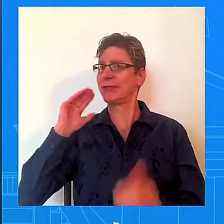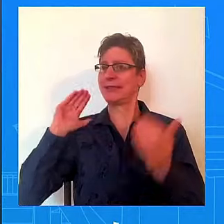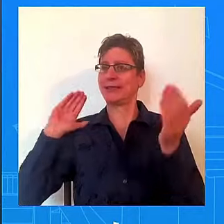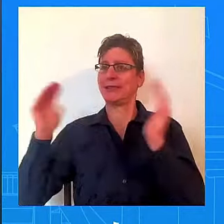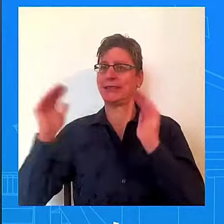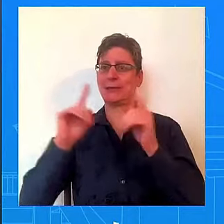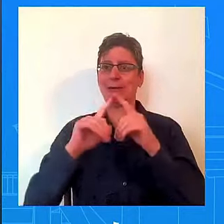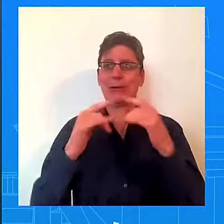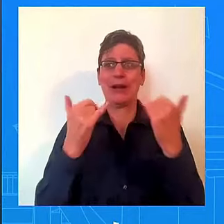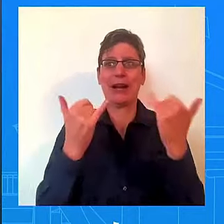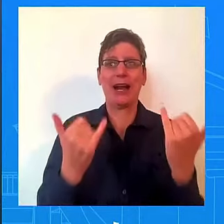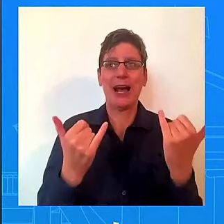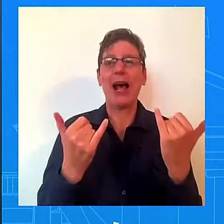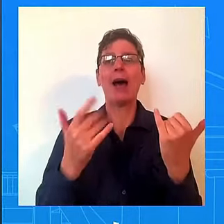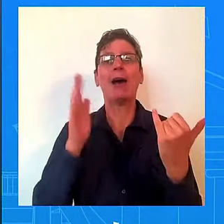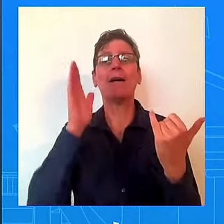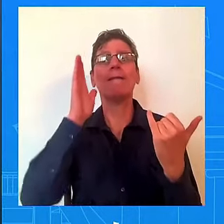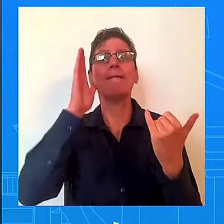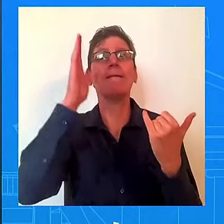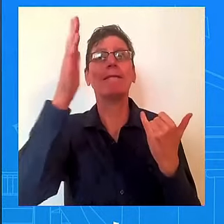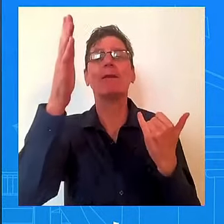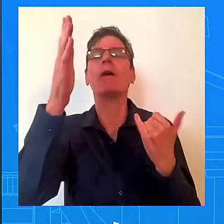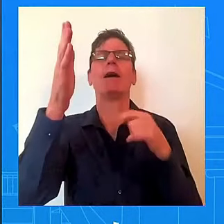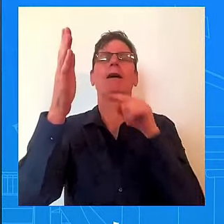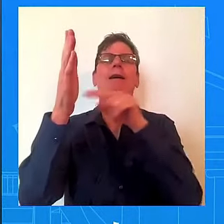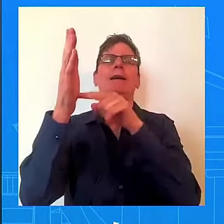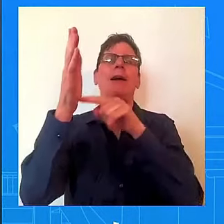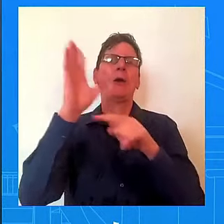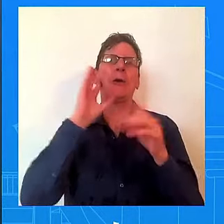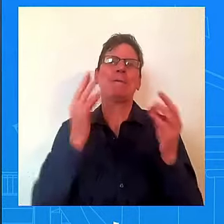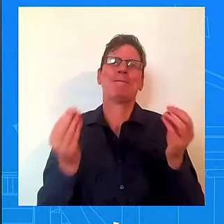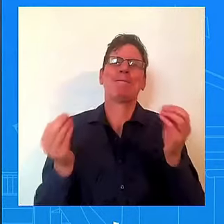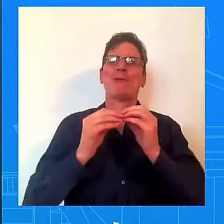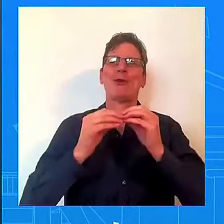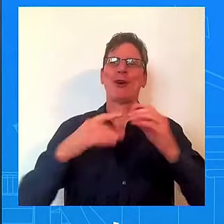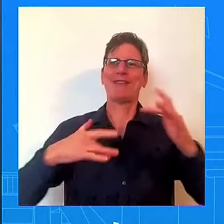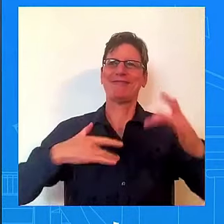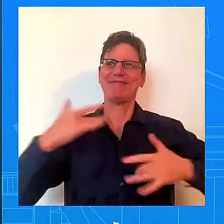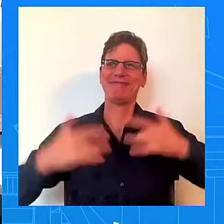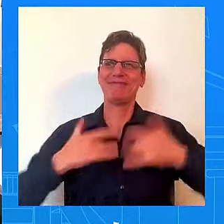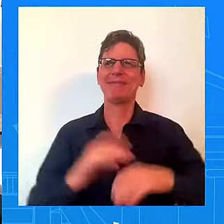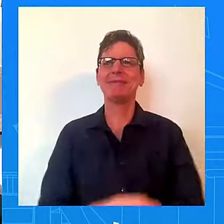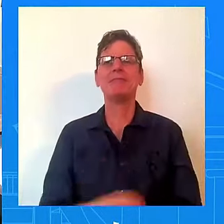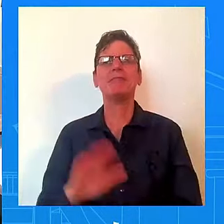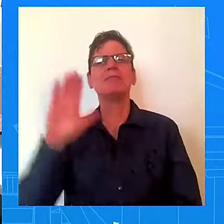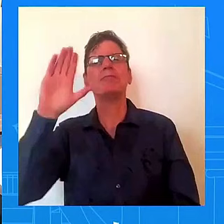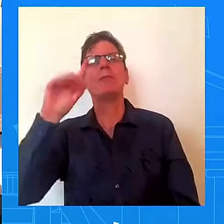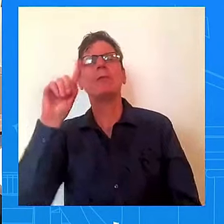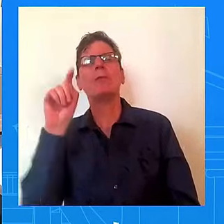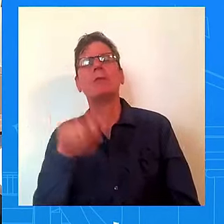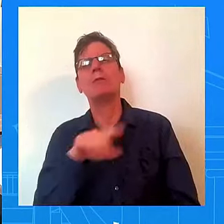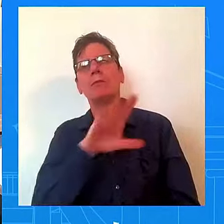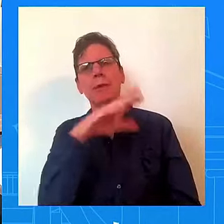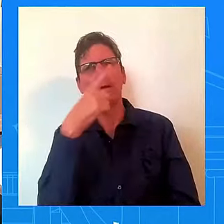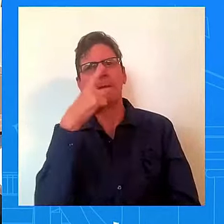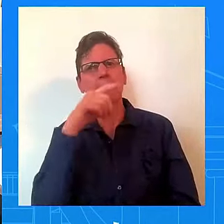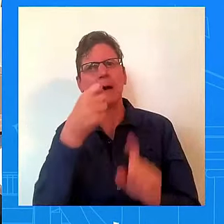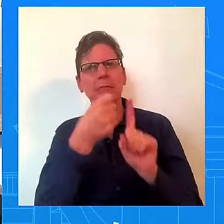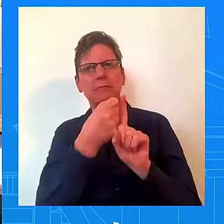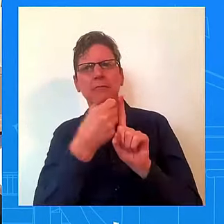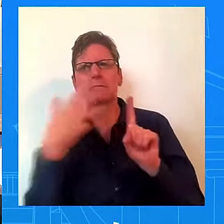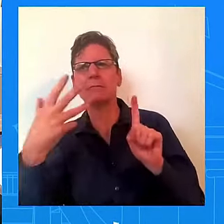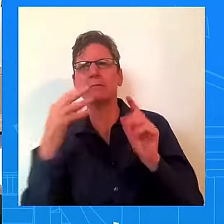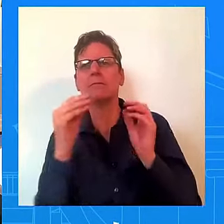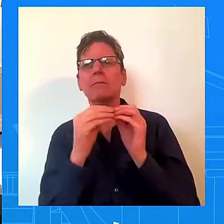I'm hoping you can expand on this a little bit. Sure. Like, is the purpose of this tour to promote policies that were already